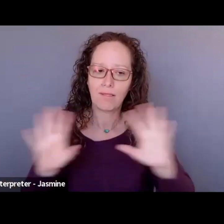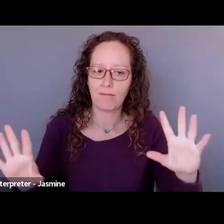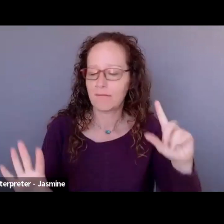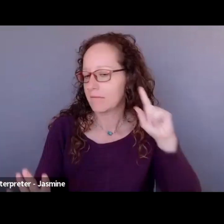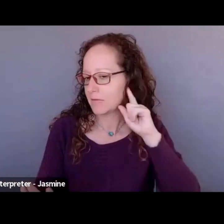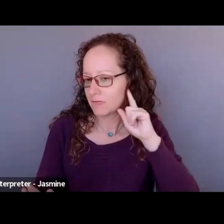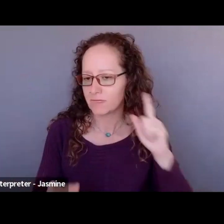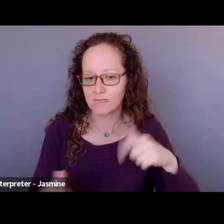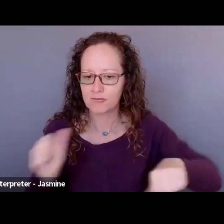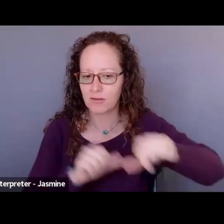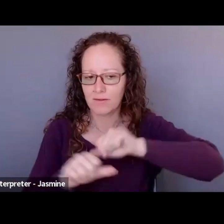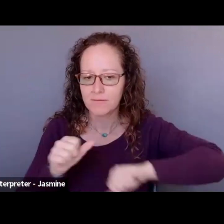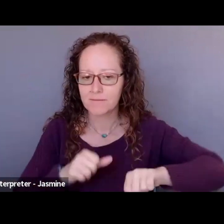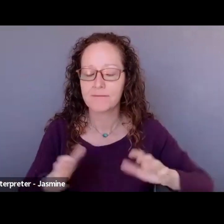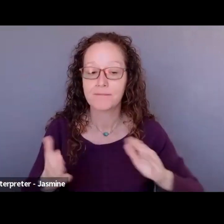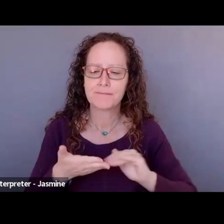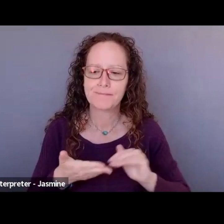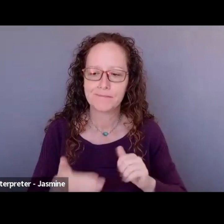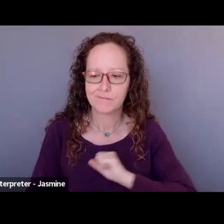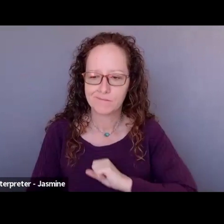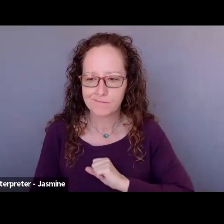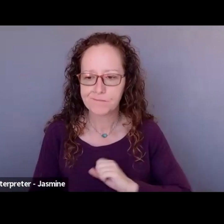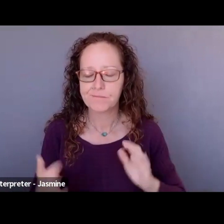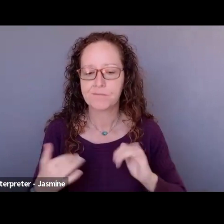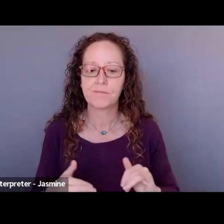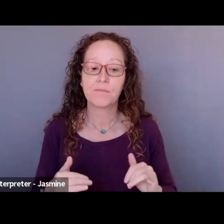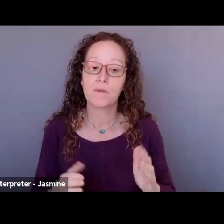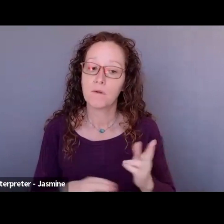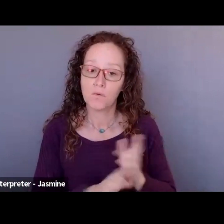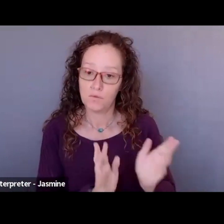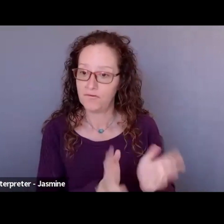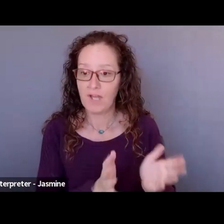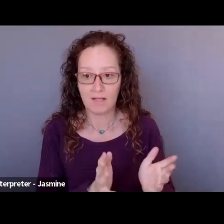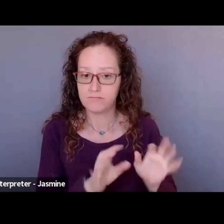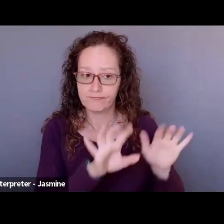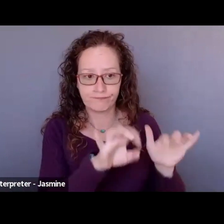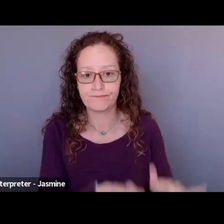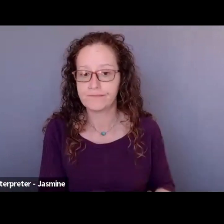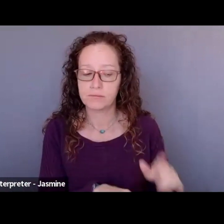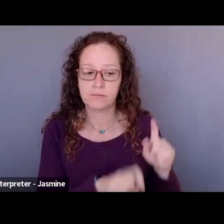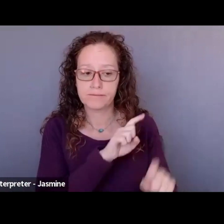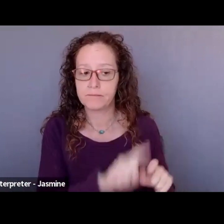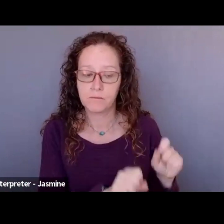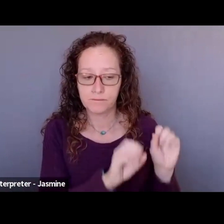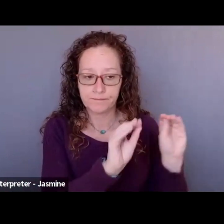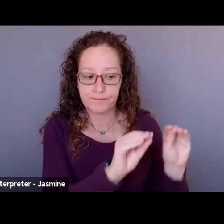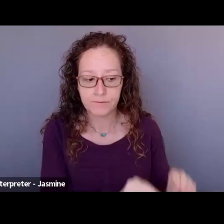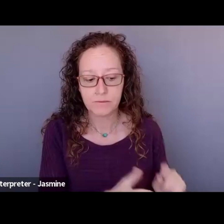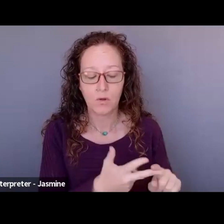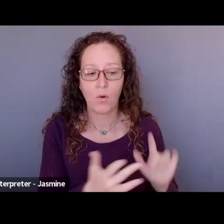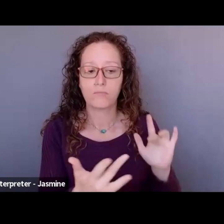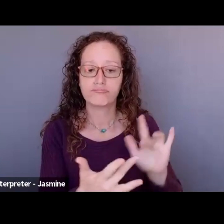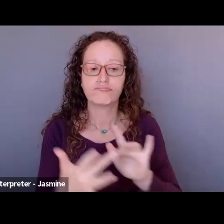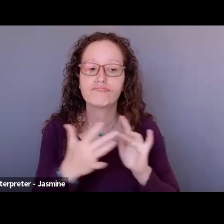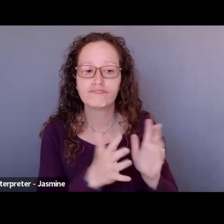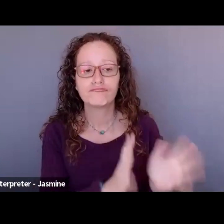Pardon me. We do encourage you to use the chat. You can put questions in there, connect with other folks on the call. We'll be keeping an eye on it and